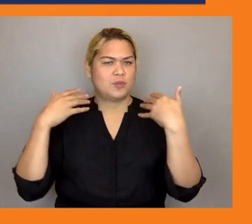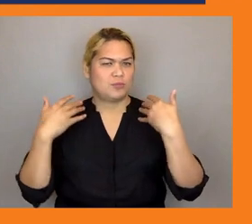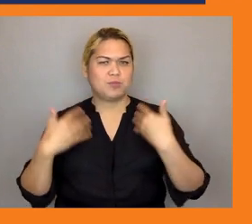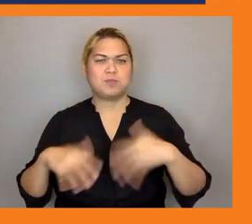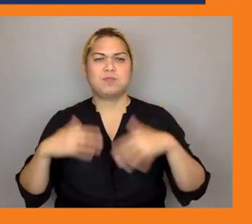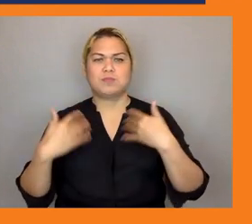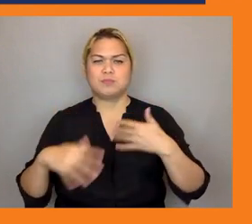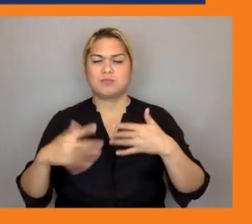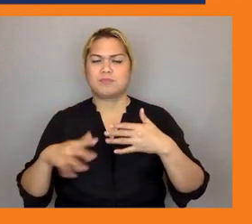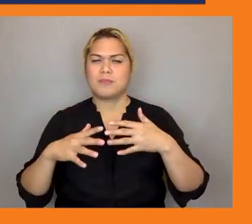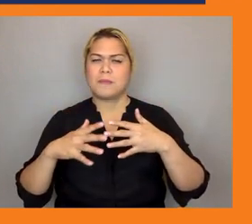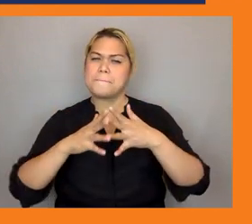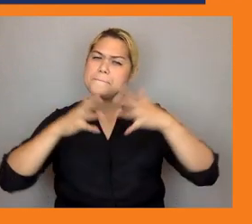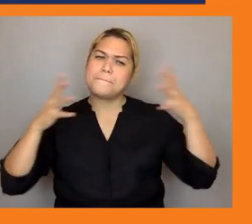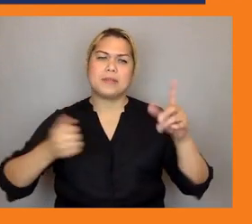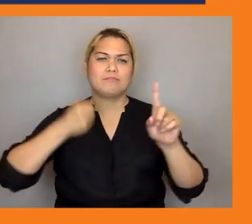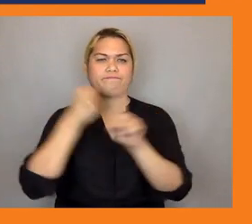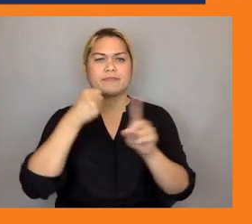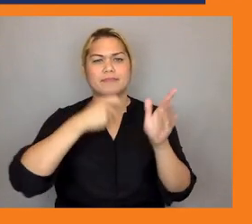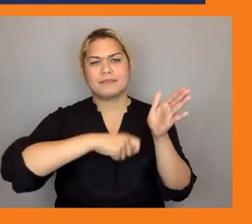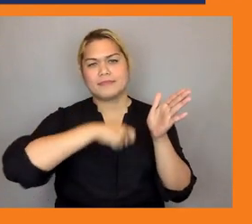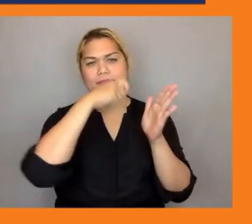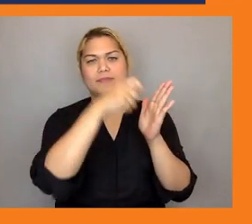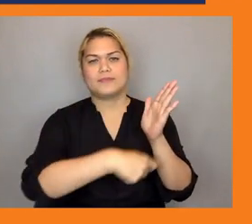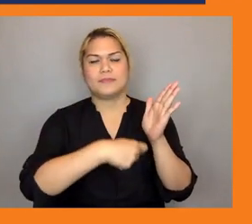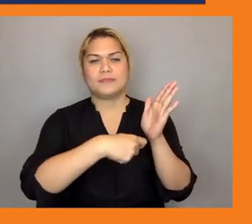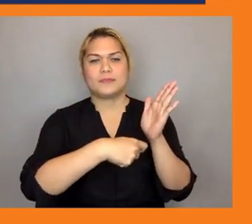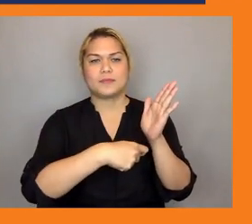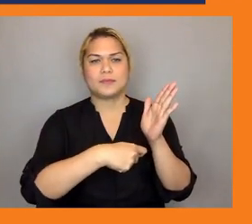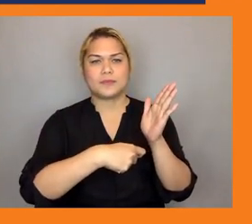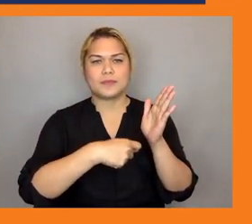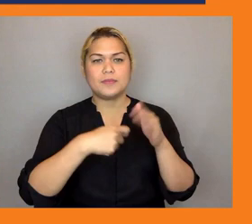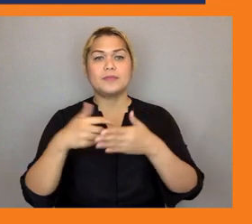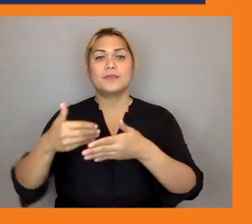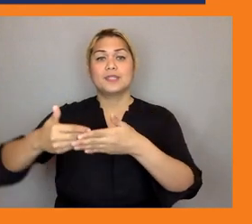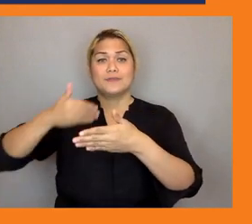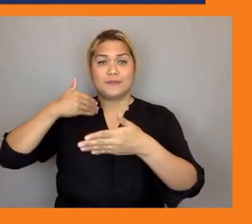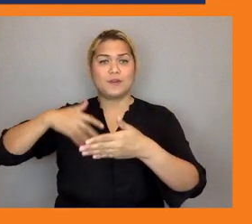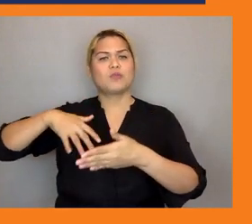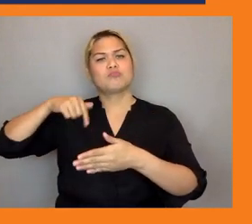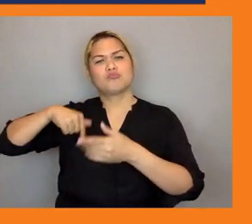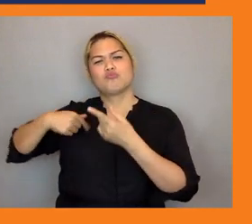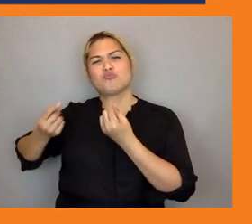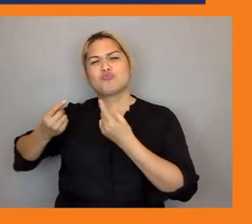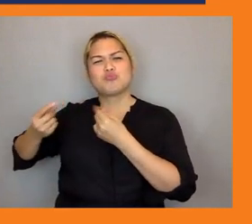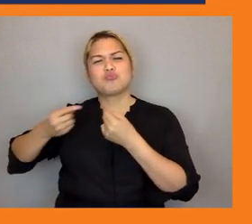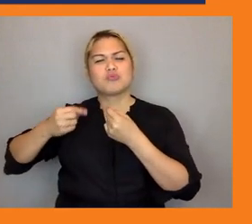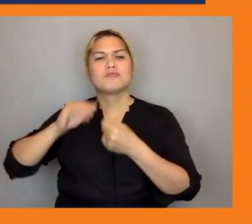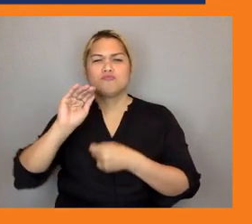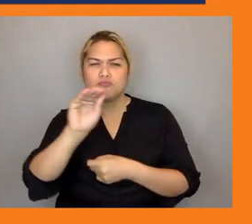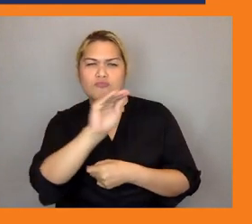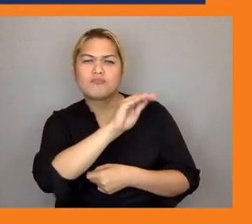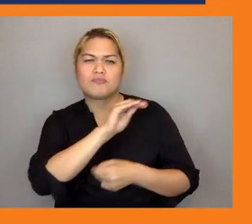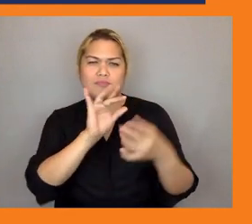before this curriculum we work with the relevant stakeholders specifically with the ministry of the of and